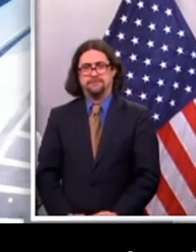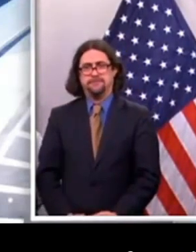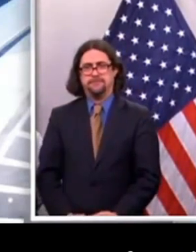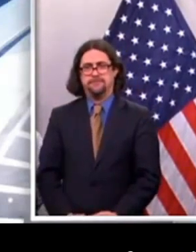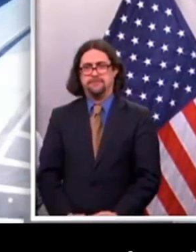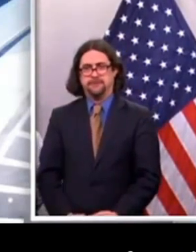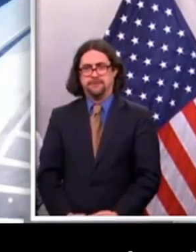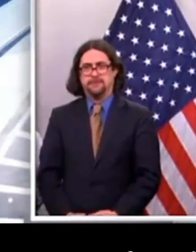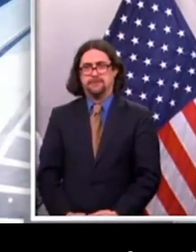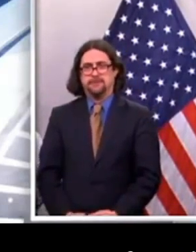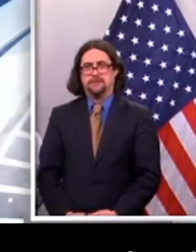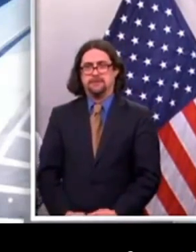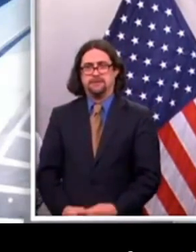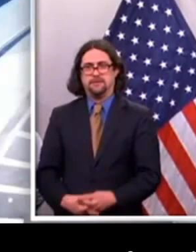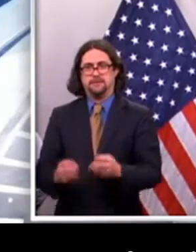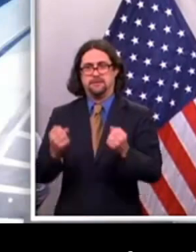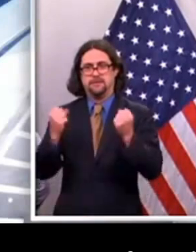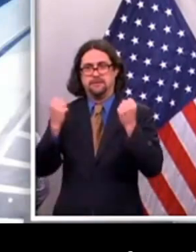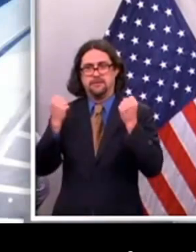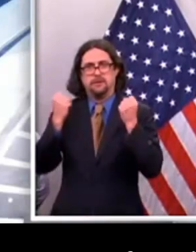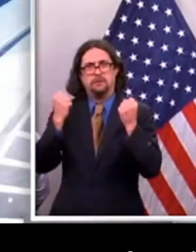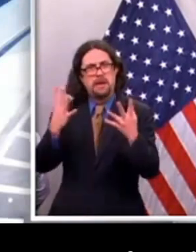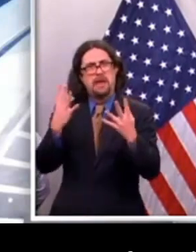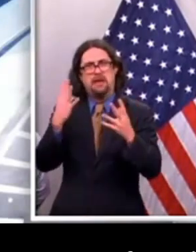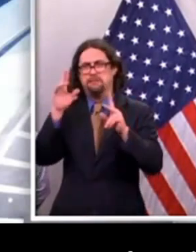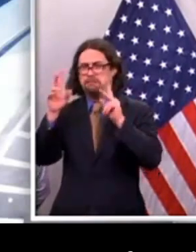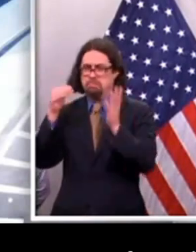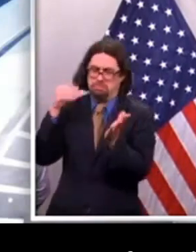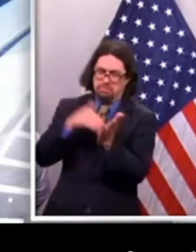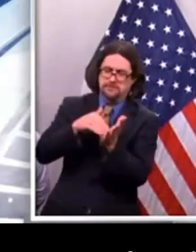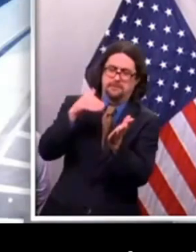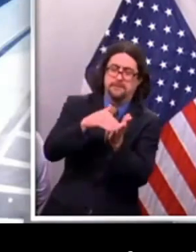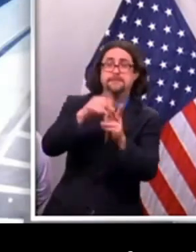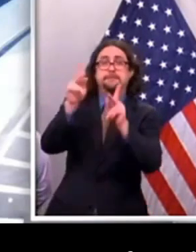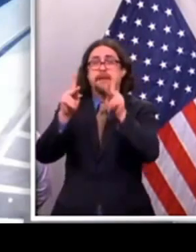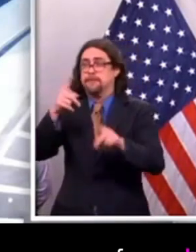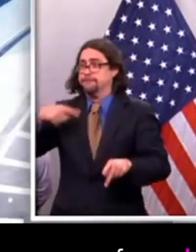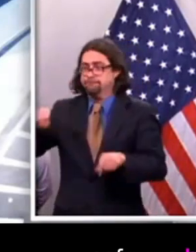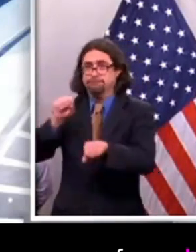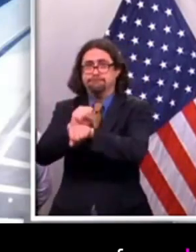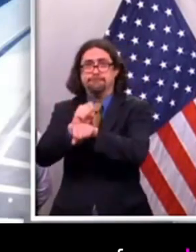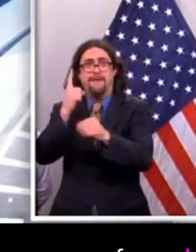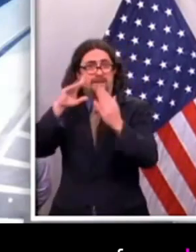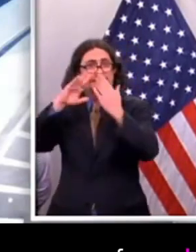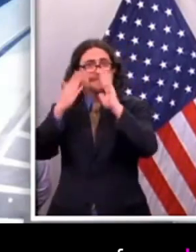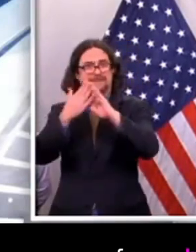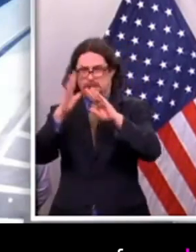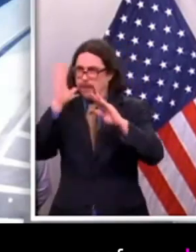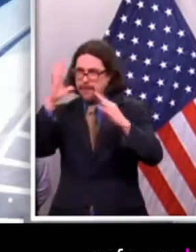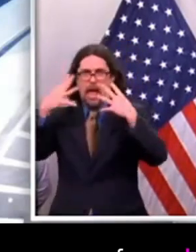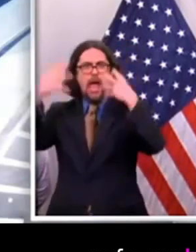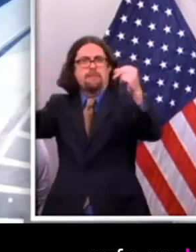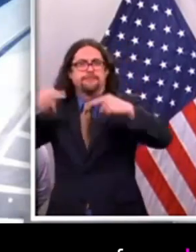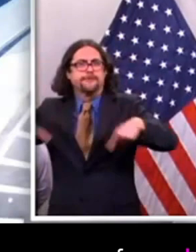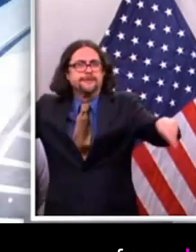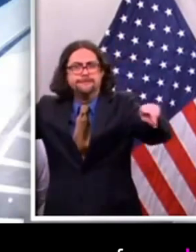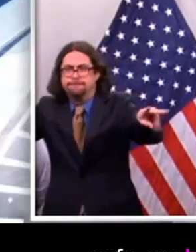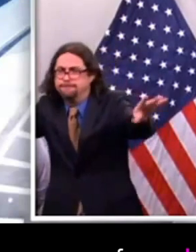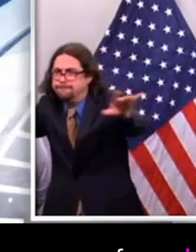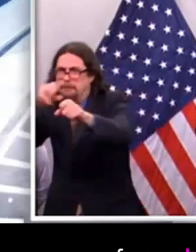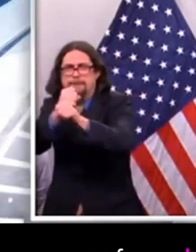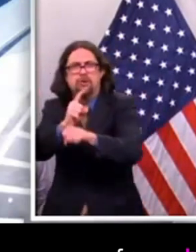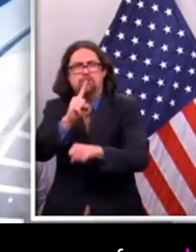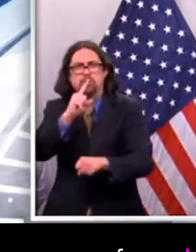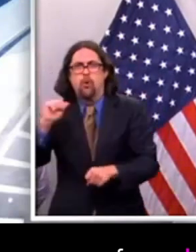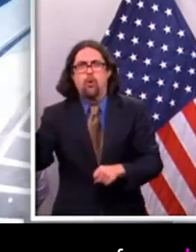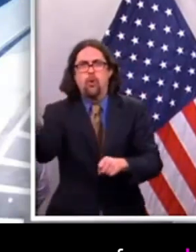are going to be out there doing a lot to keep us safe. But we have to keep each other safe. We have to look out for each other. We also have to do